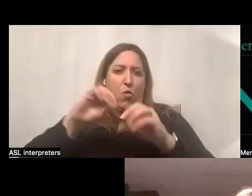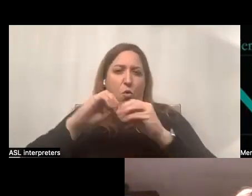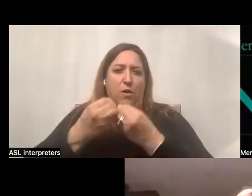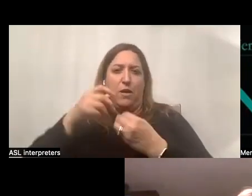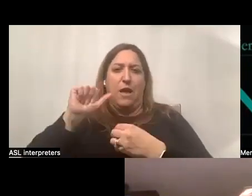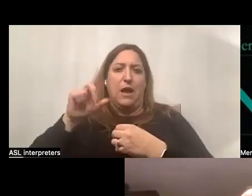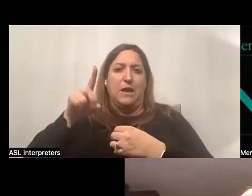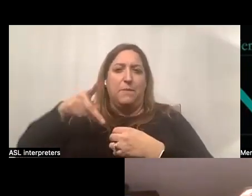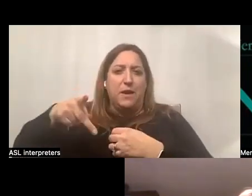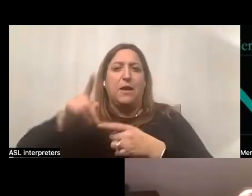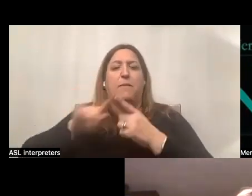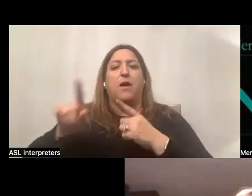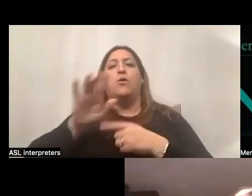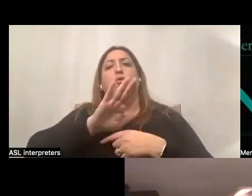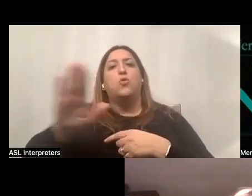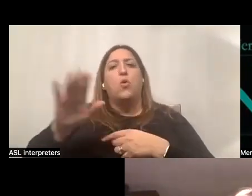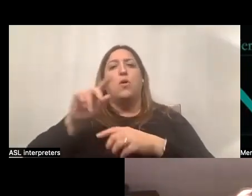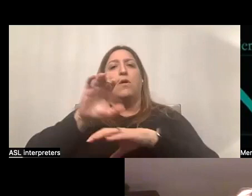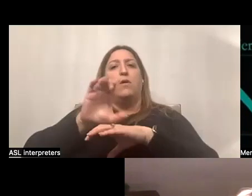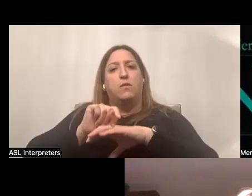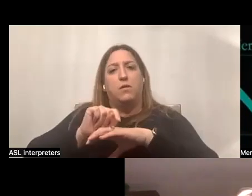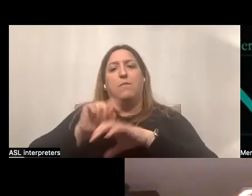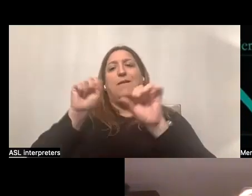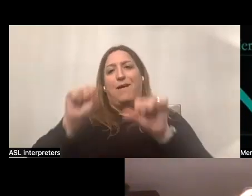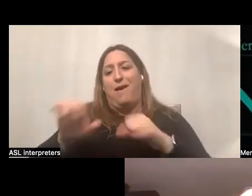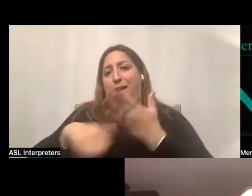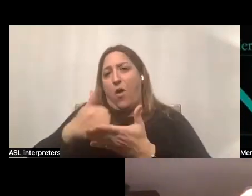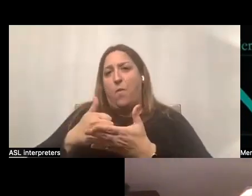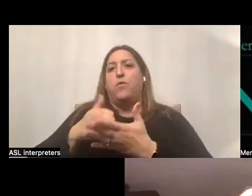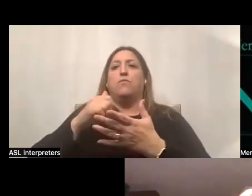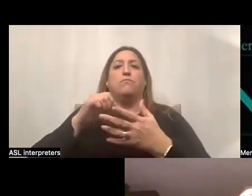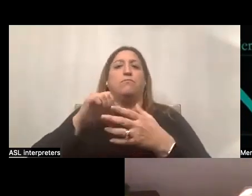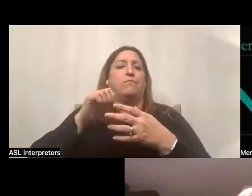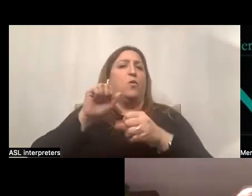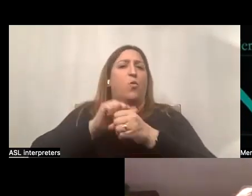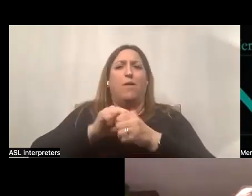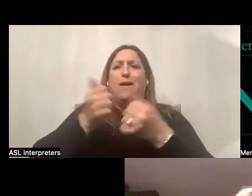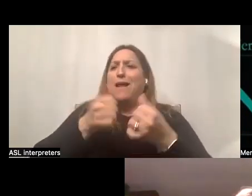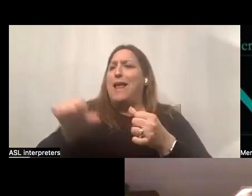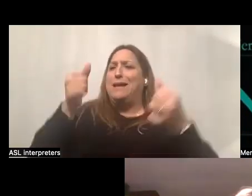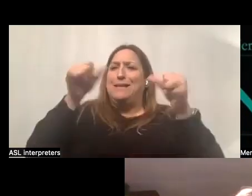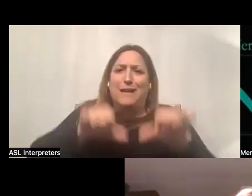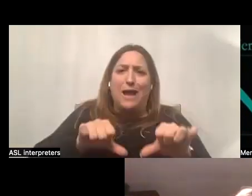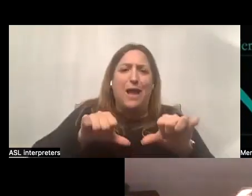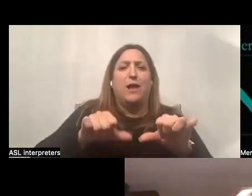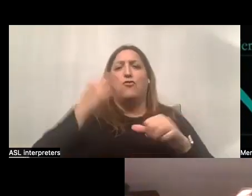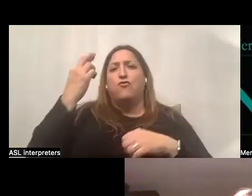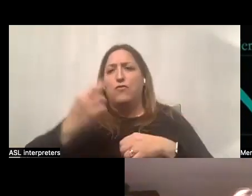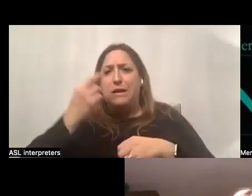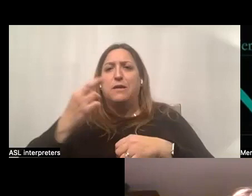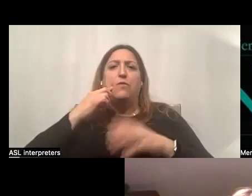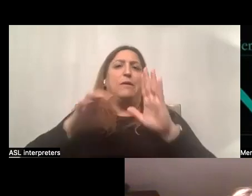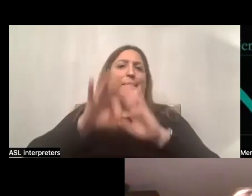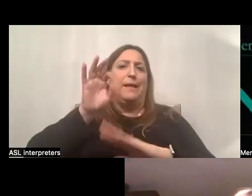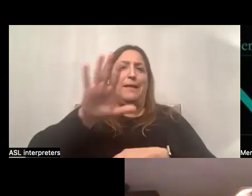Um, your, your, uh, consultant will be able to help you work on any denied timesheet reasons. Your employee will be able to select their